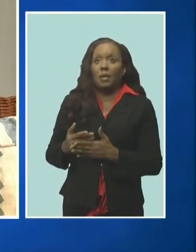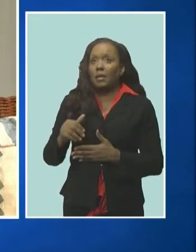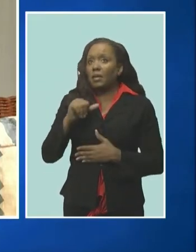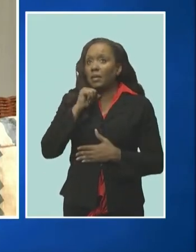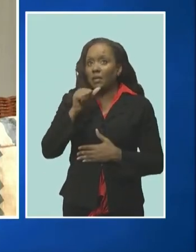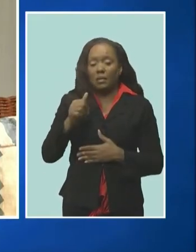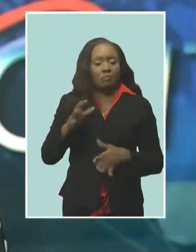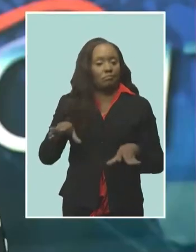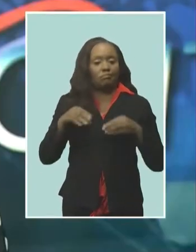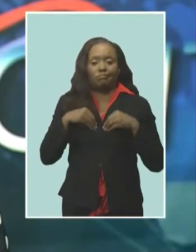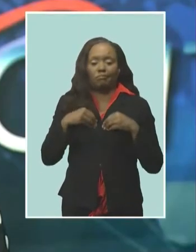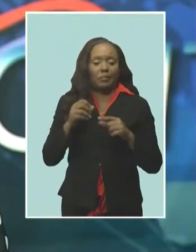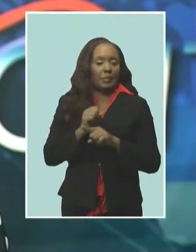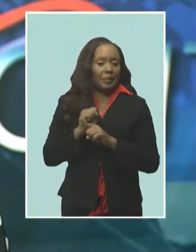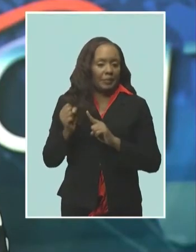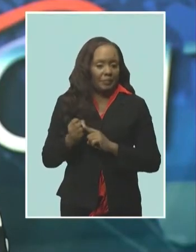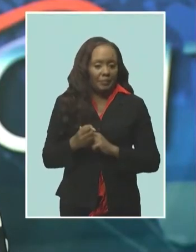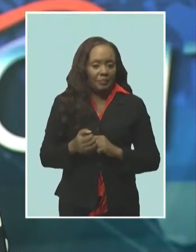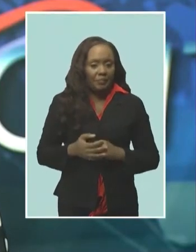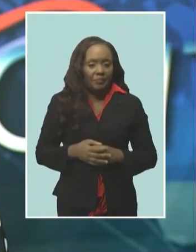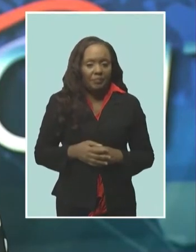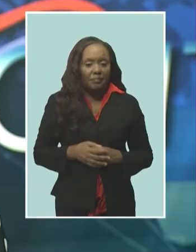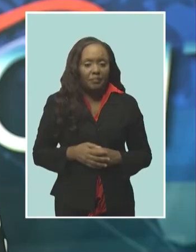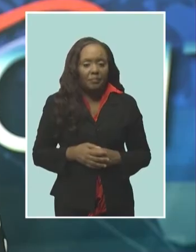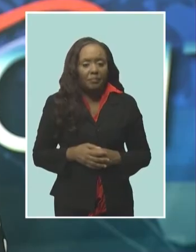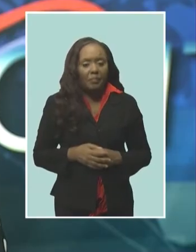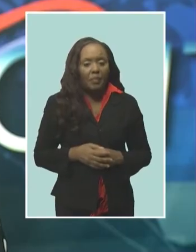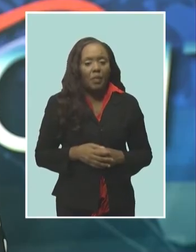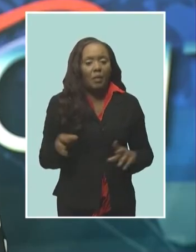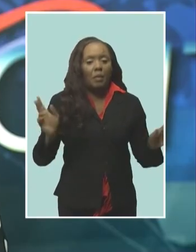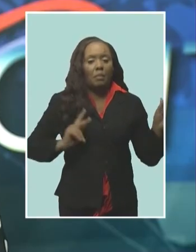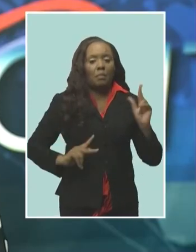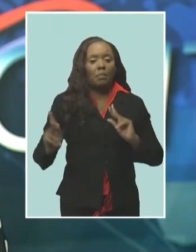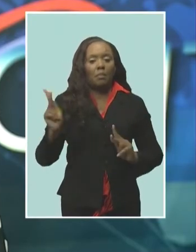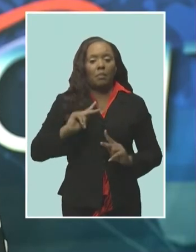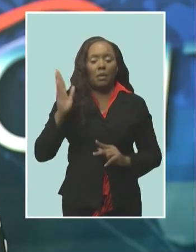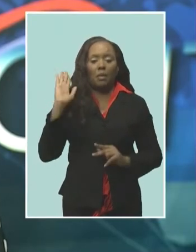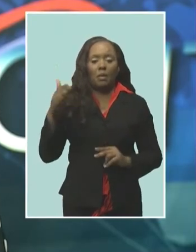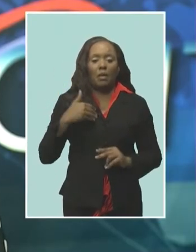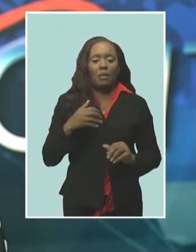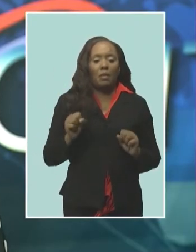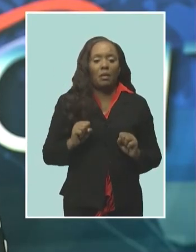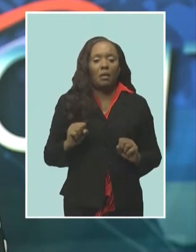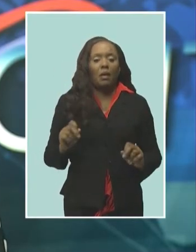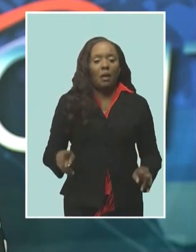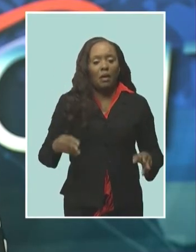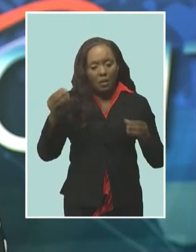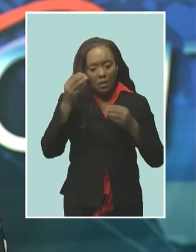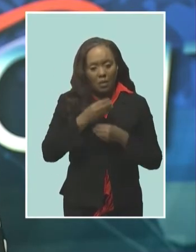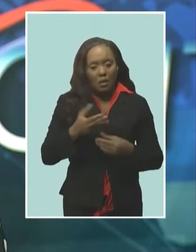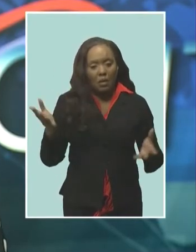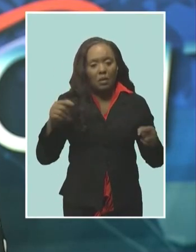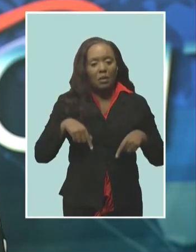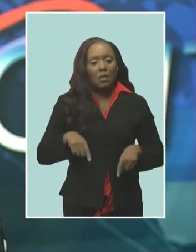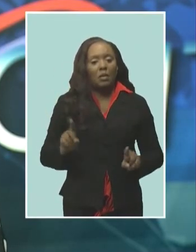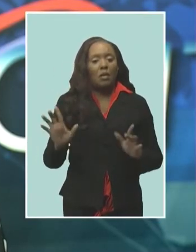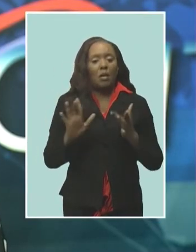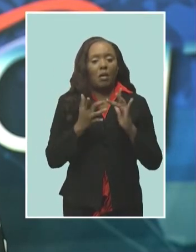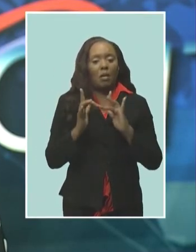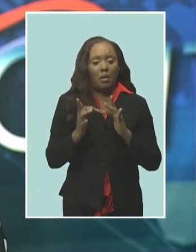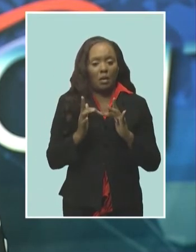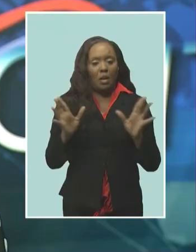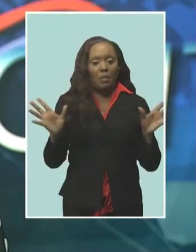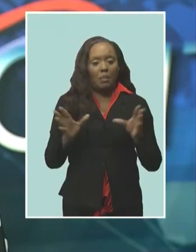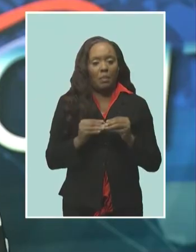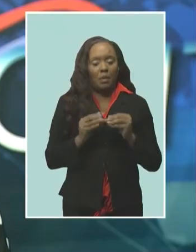situation mr justice anderson says the public will also have the opportunity to weigh in during a virtual town